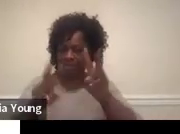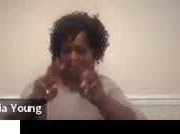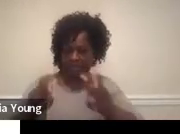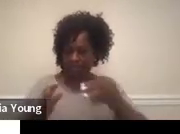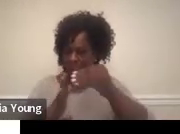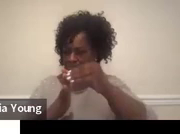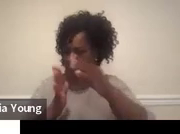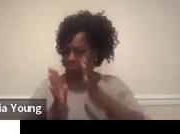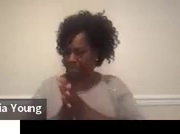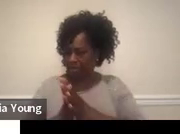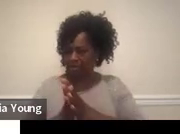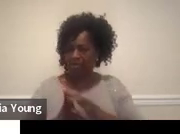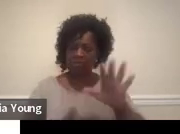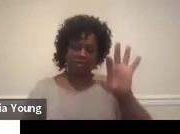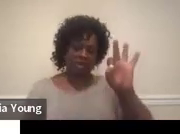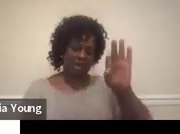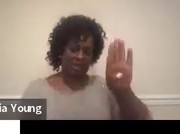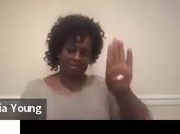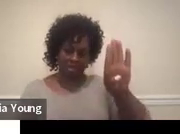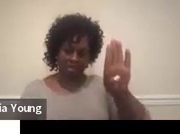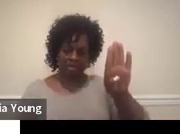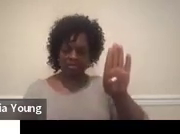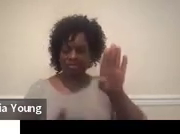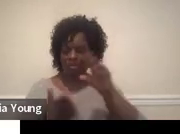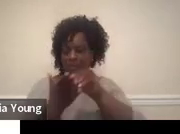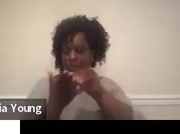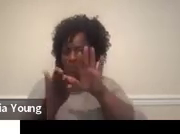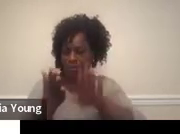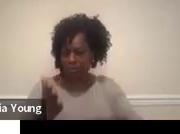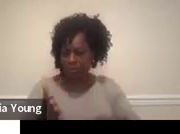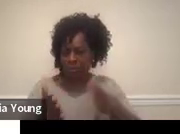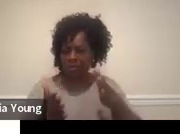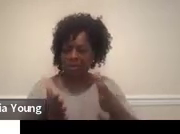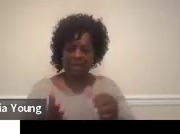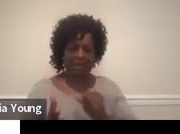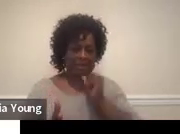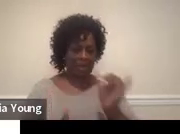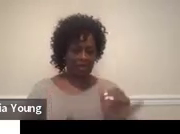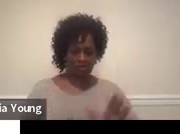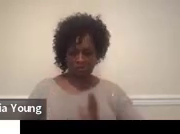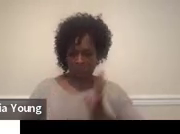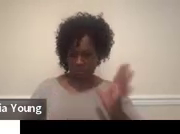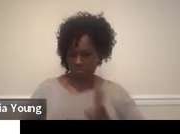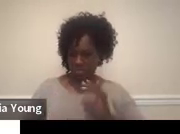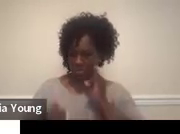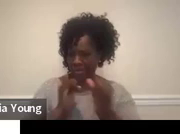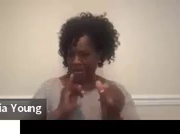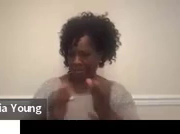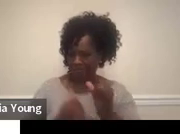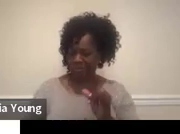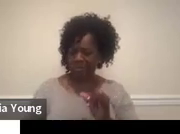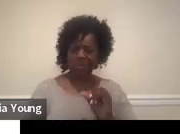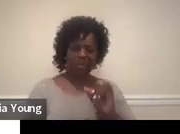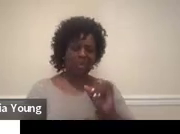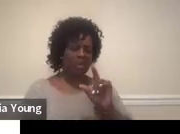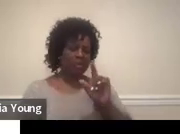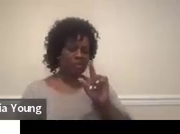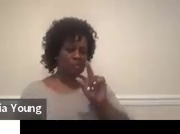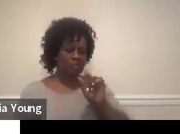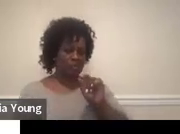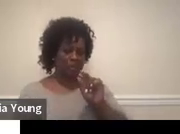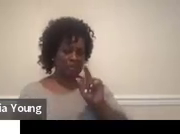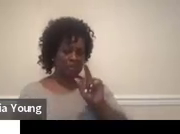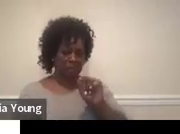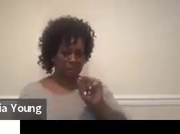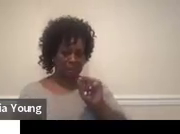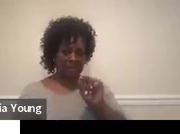So for 9B, the child had an informal student interview in 2020, a career interest inventory in